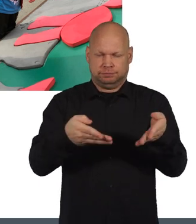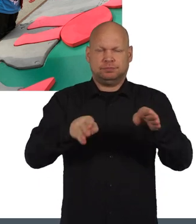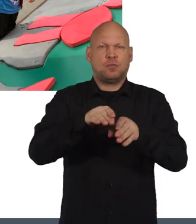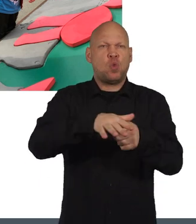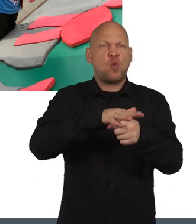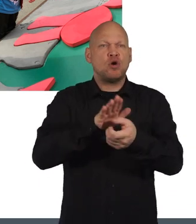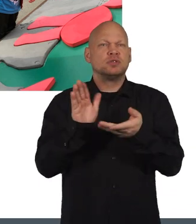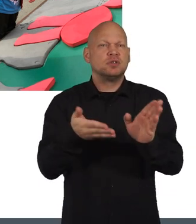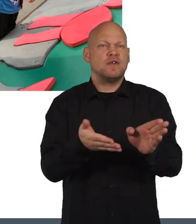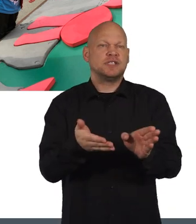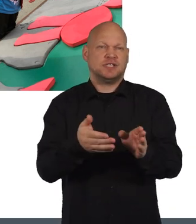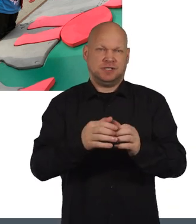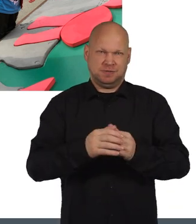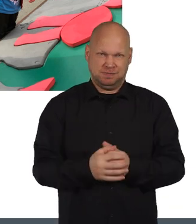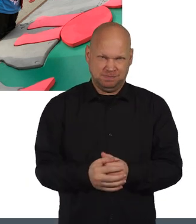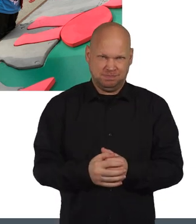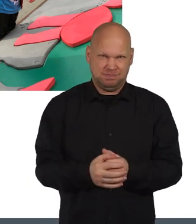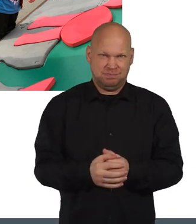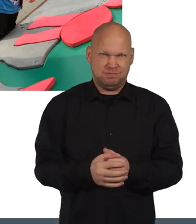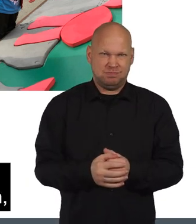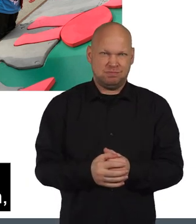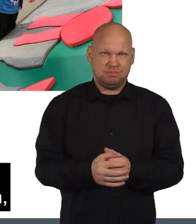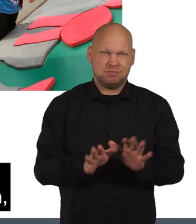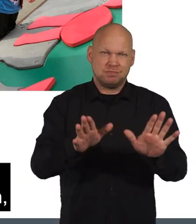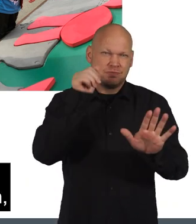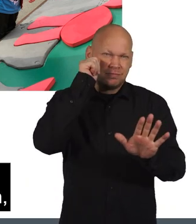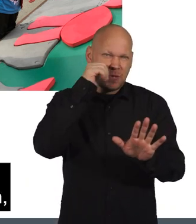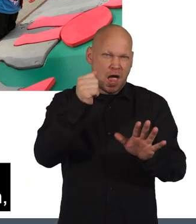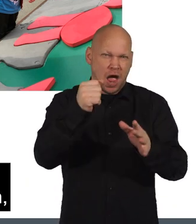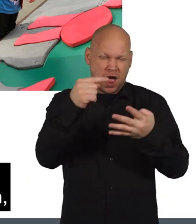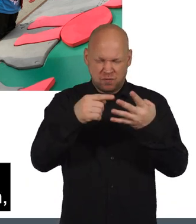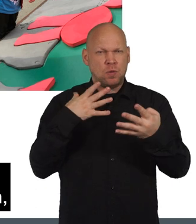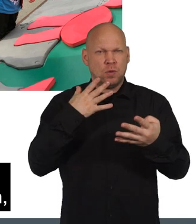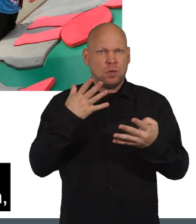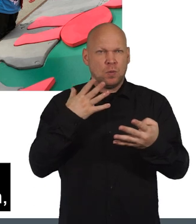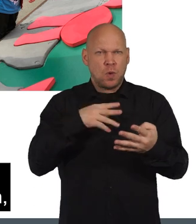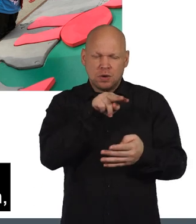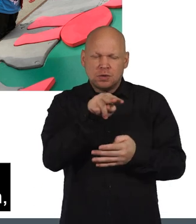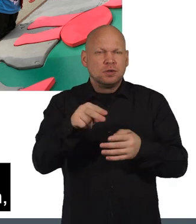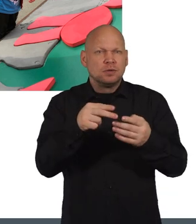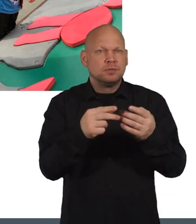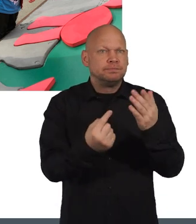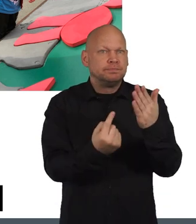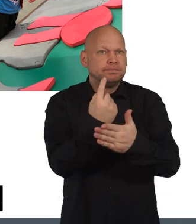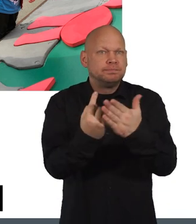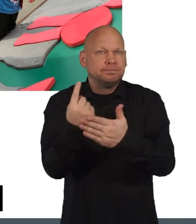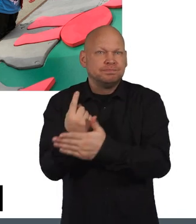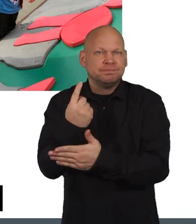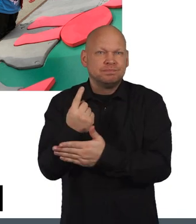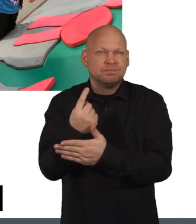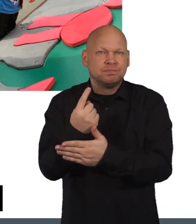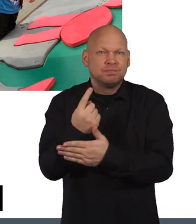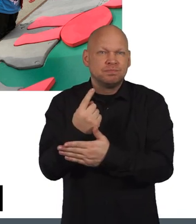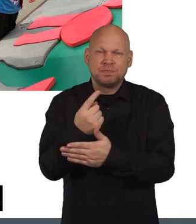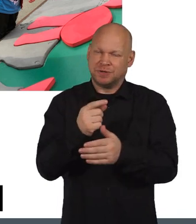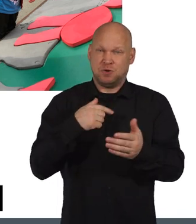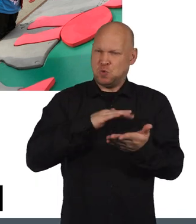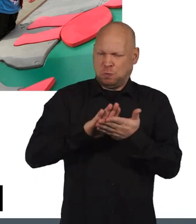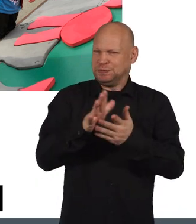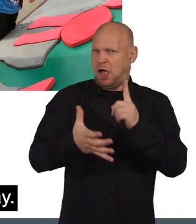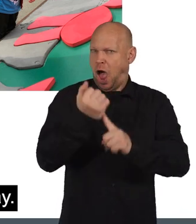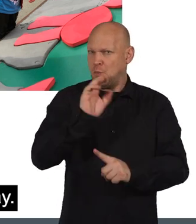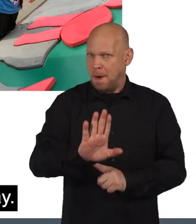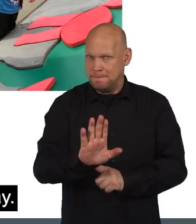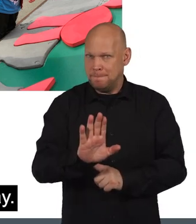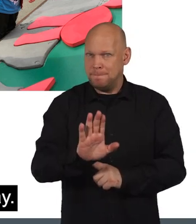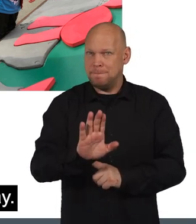service such as a library. Of course, these may be things you want to see happen, but they aren't what we mean by outcomes.